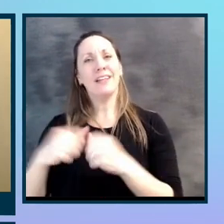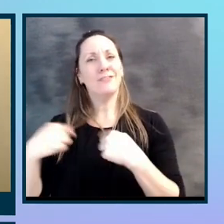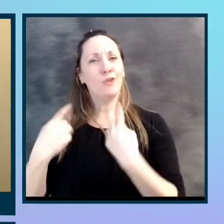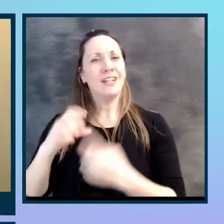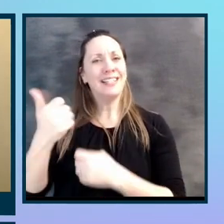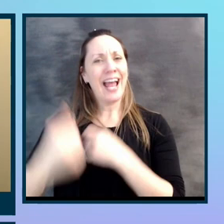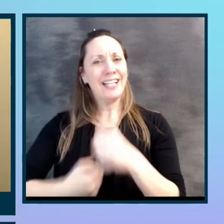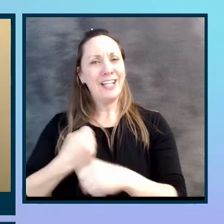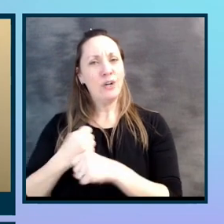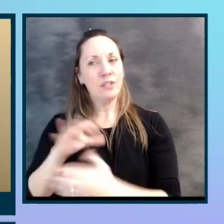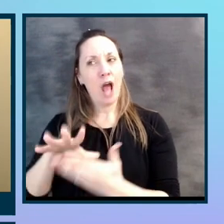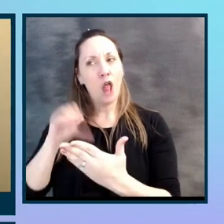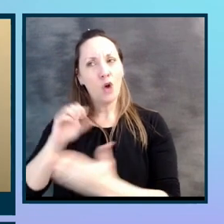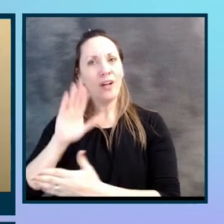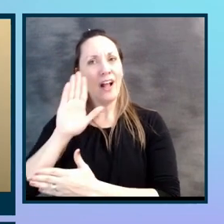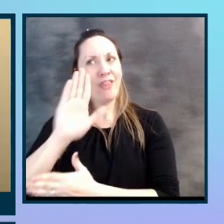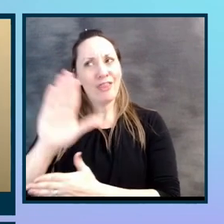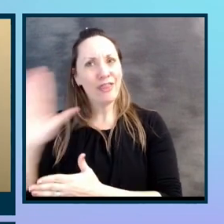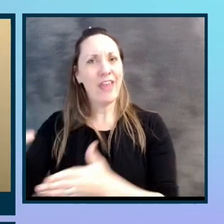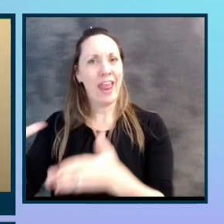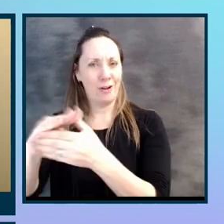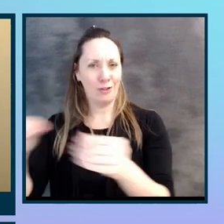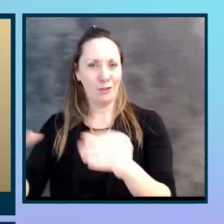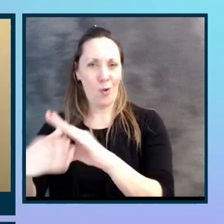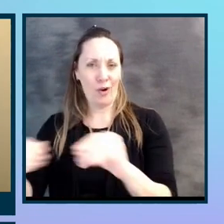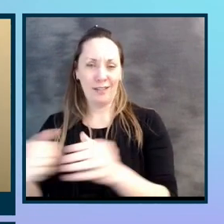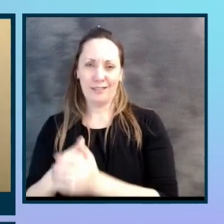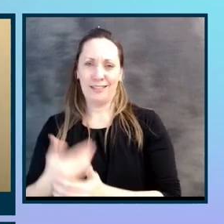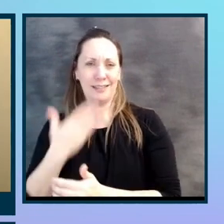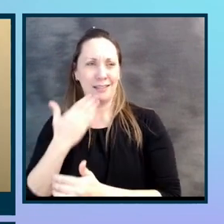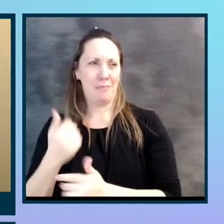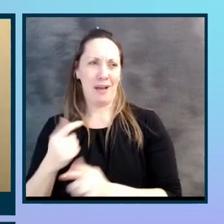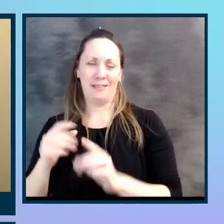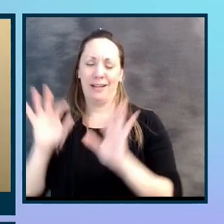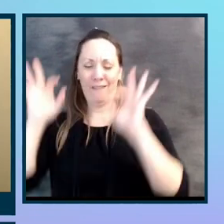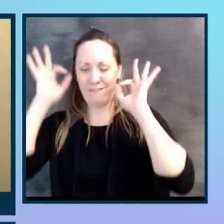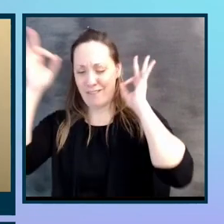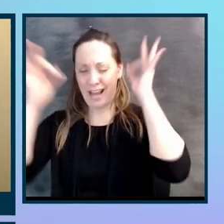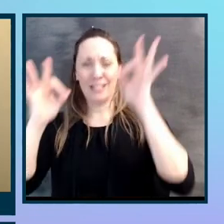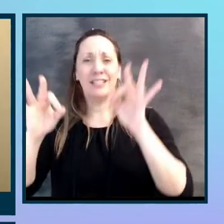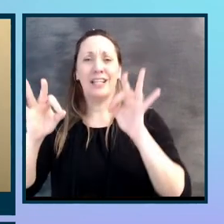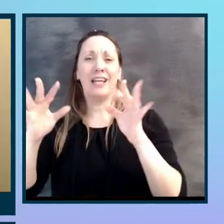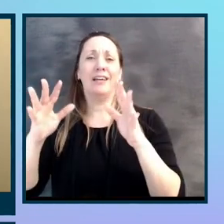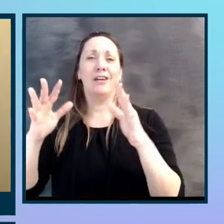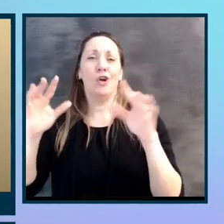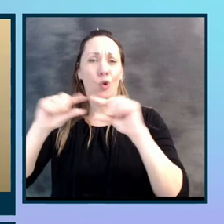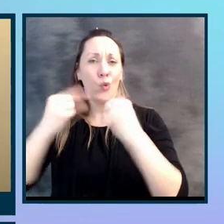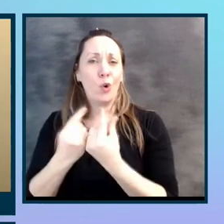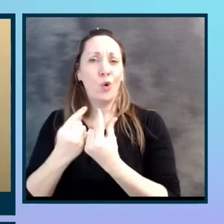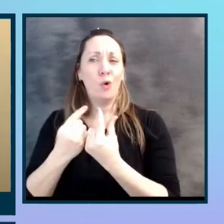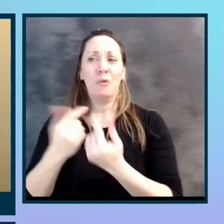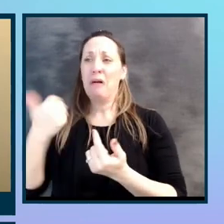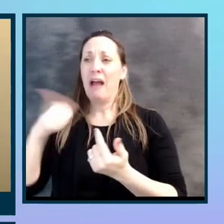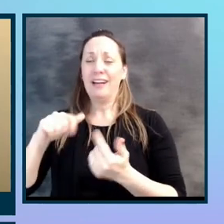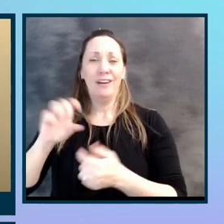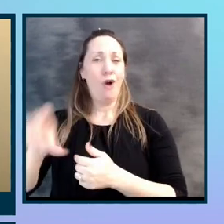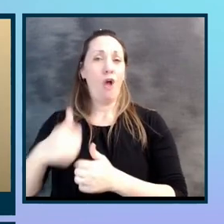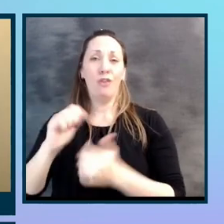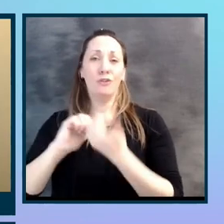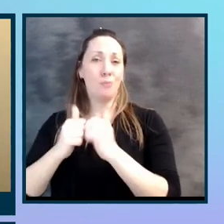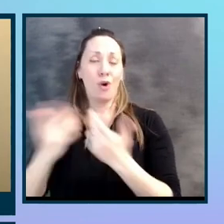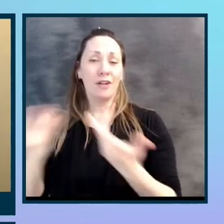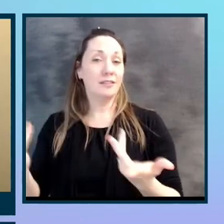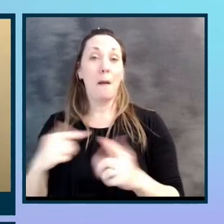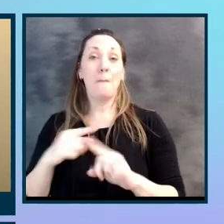about their stories. And there's no other place like a group of fantasy group of fantasy football players or any, or any other sport, but